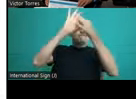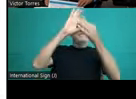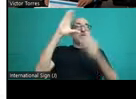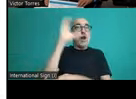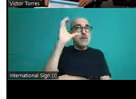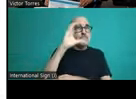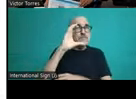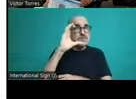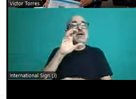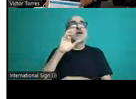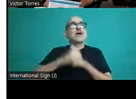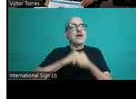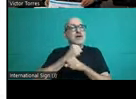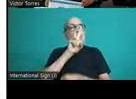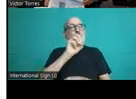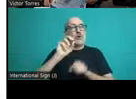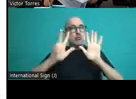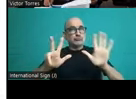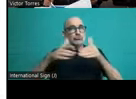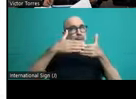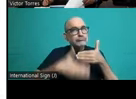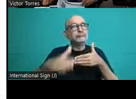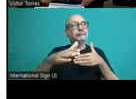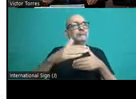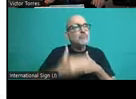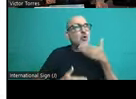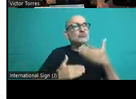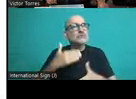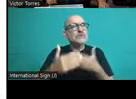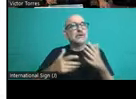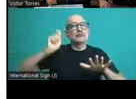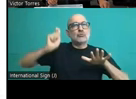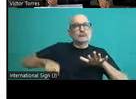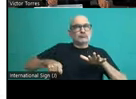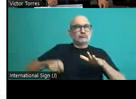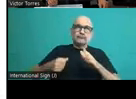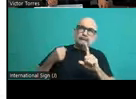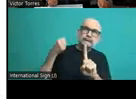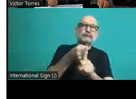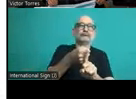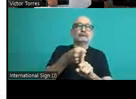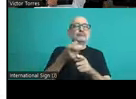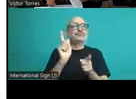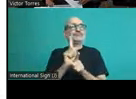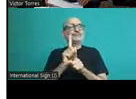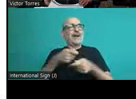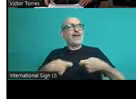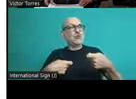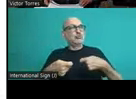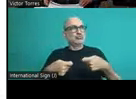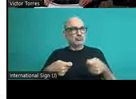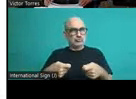sentence by the Constitutional Tribunal that establishes as non-constitutional